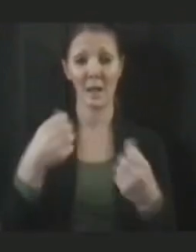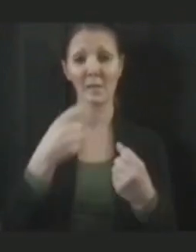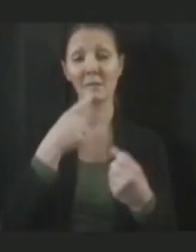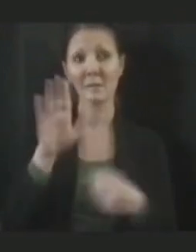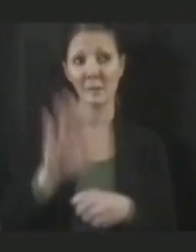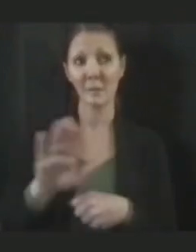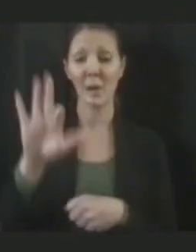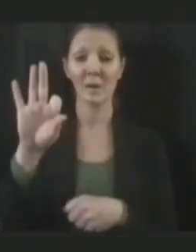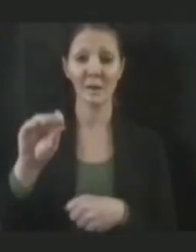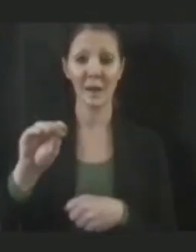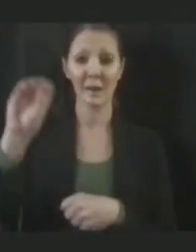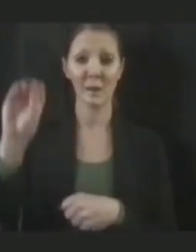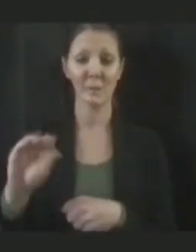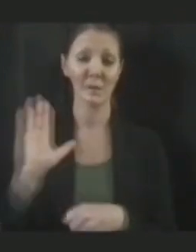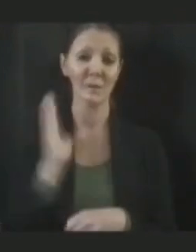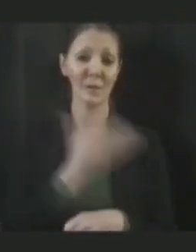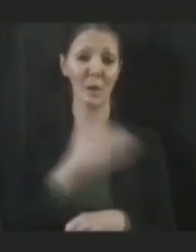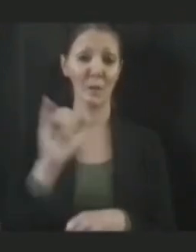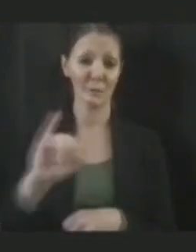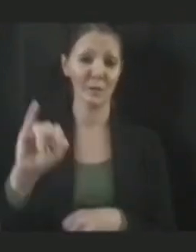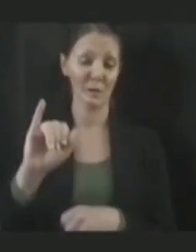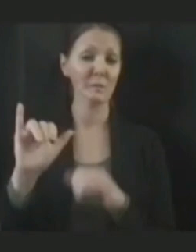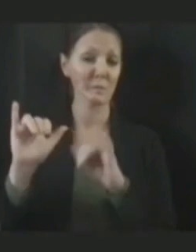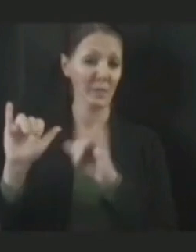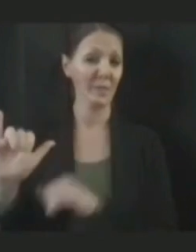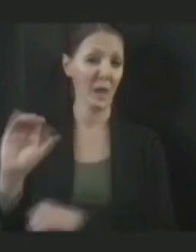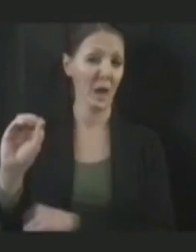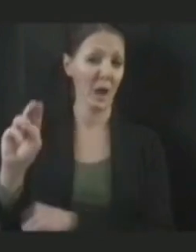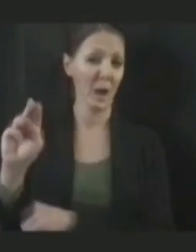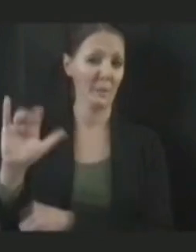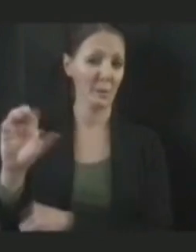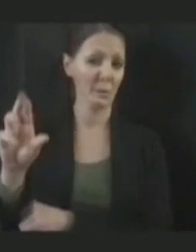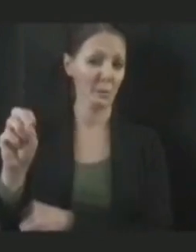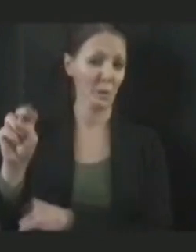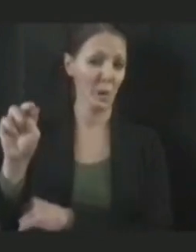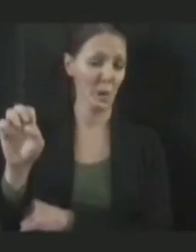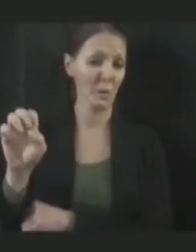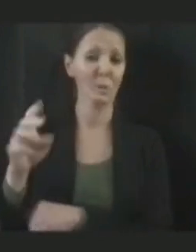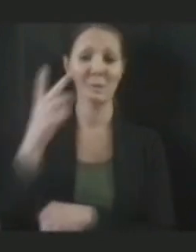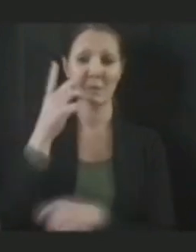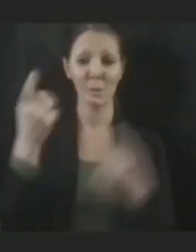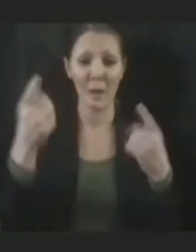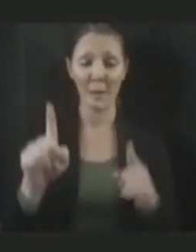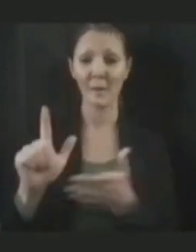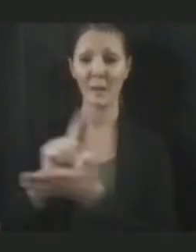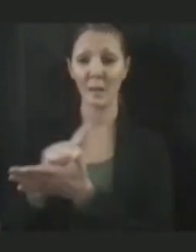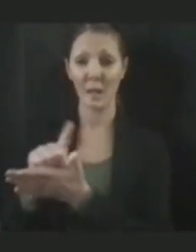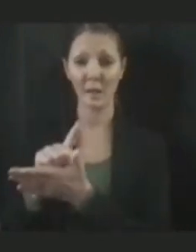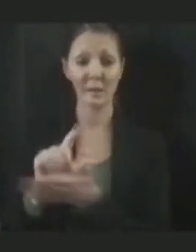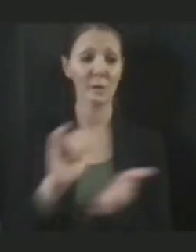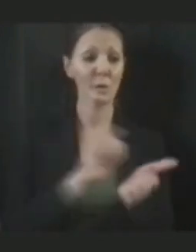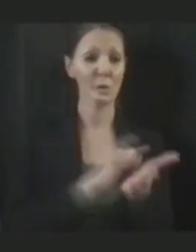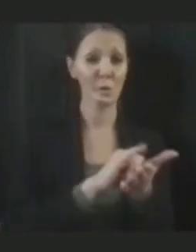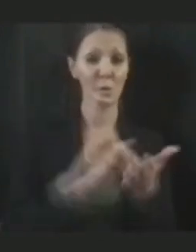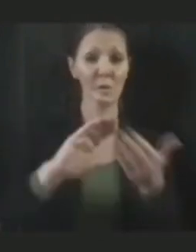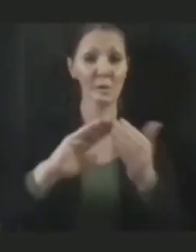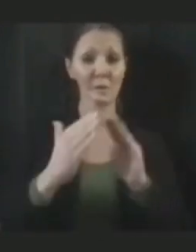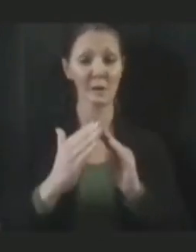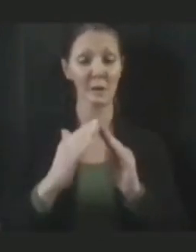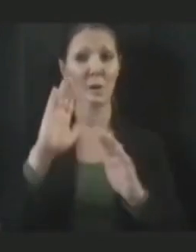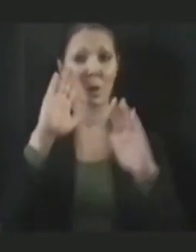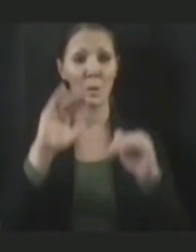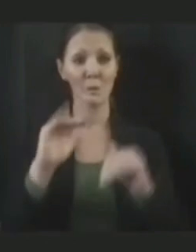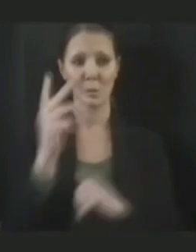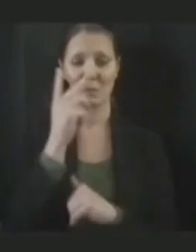infections are Omicron. We see what's happening in London. We see what's happening in New York City, where hopefully you see